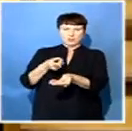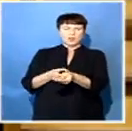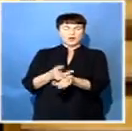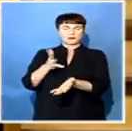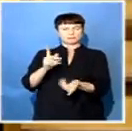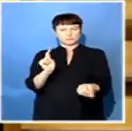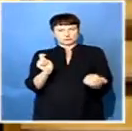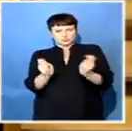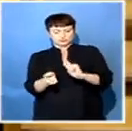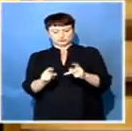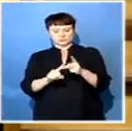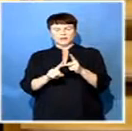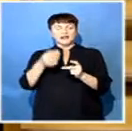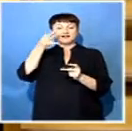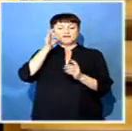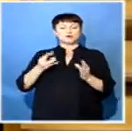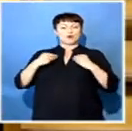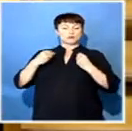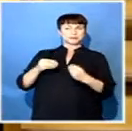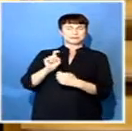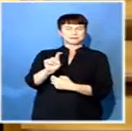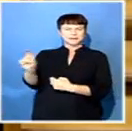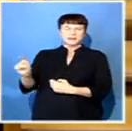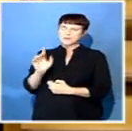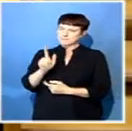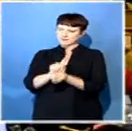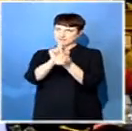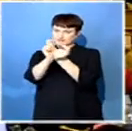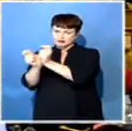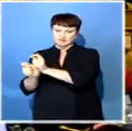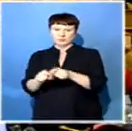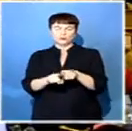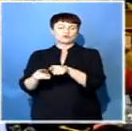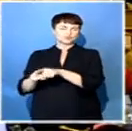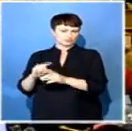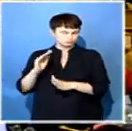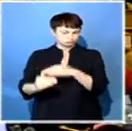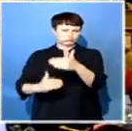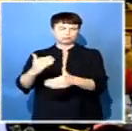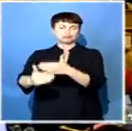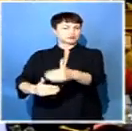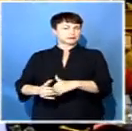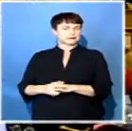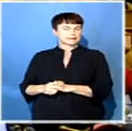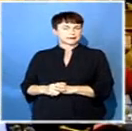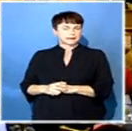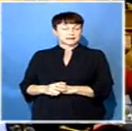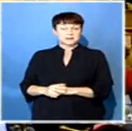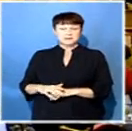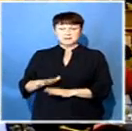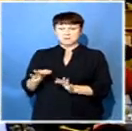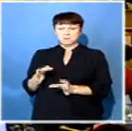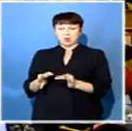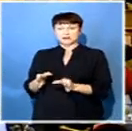assisting state-owned entities, and the drive to get the youth empowered. But the opposition was not